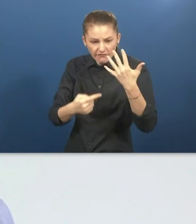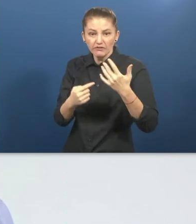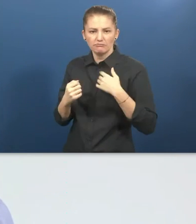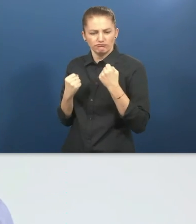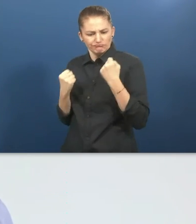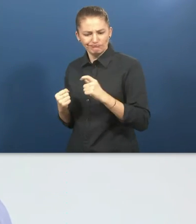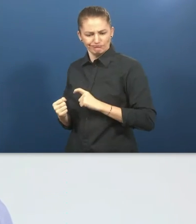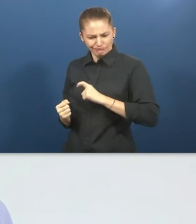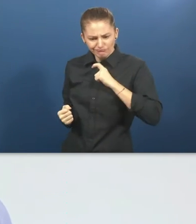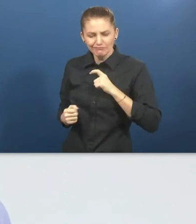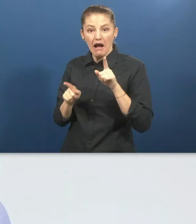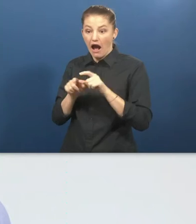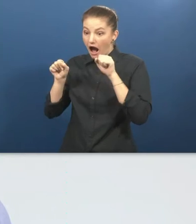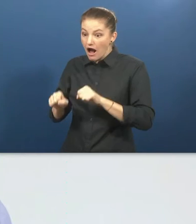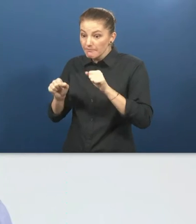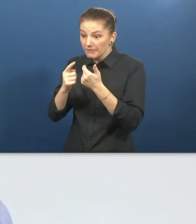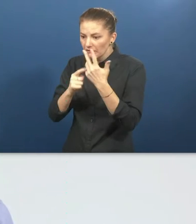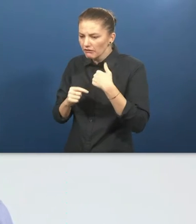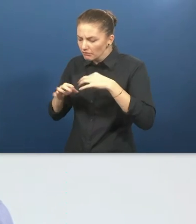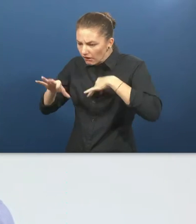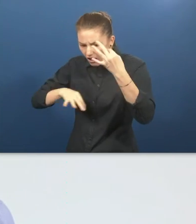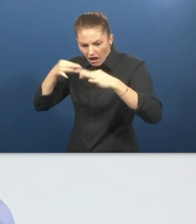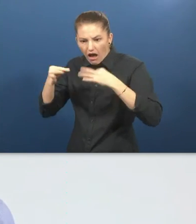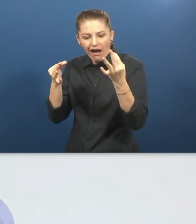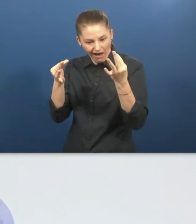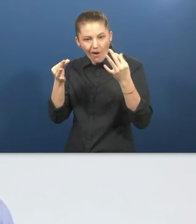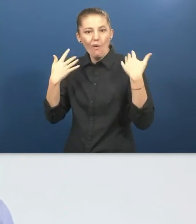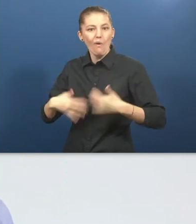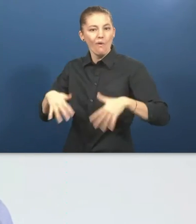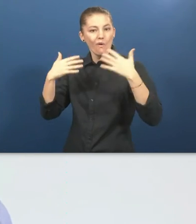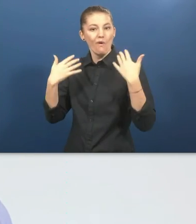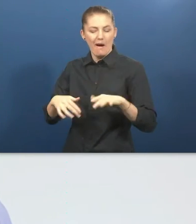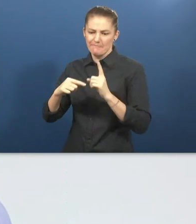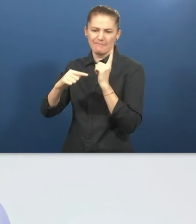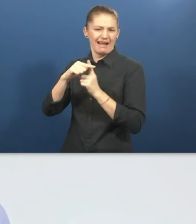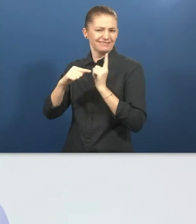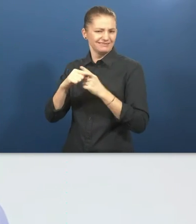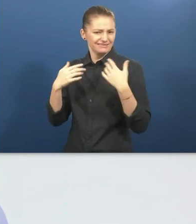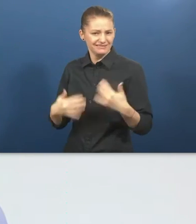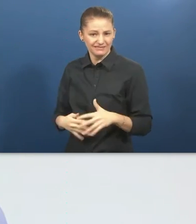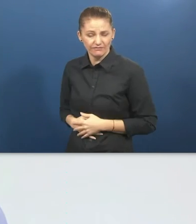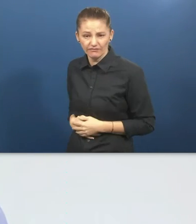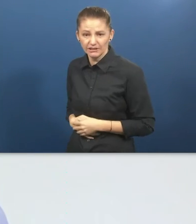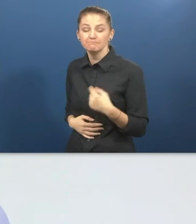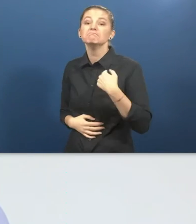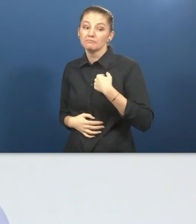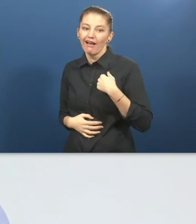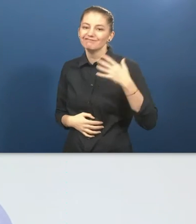strengthen my self-confidence and to gain a positive view of my abilities.